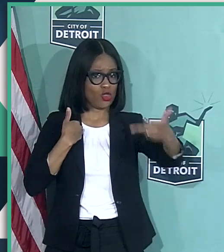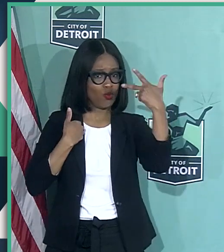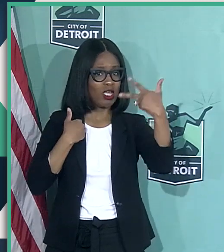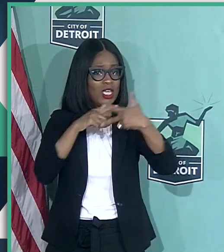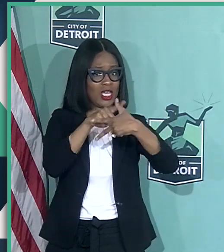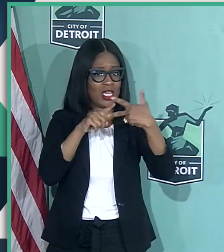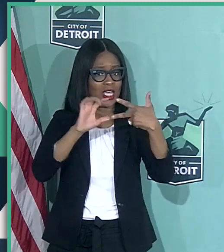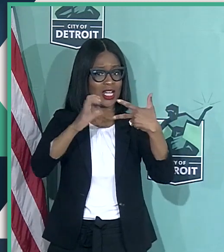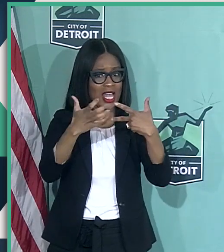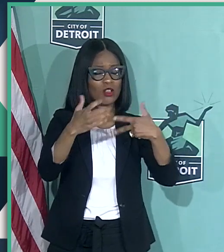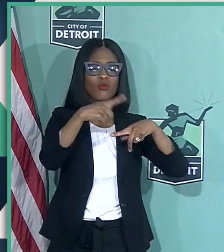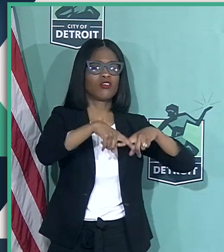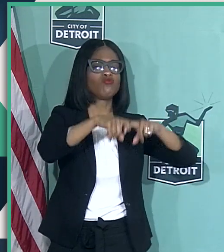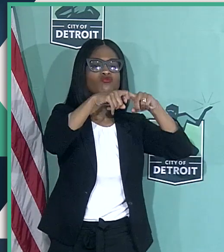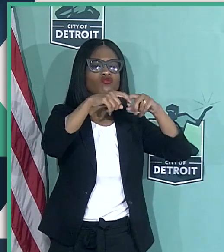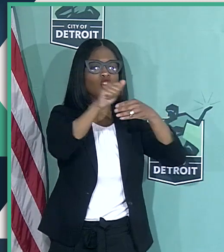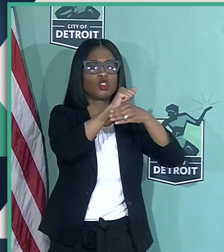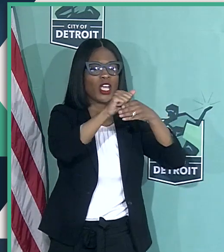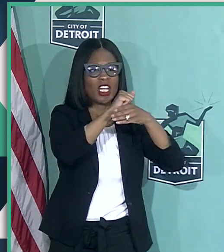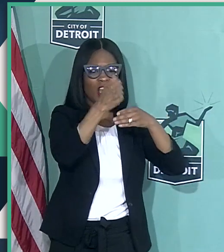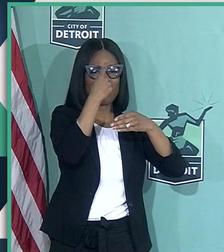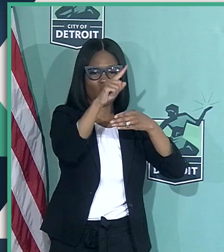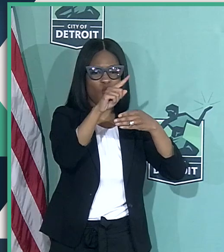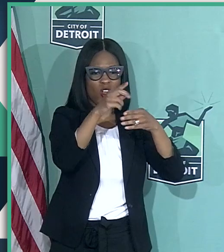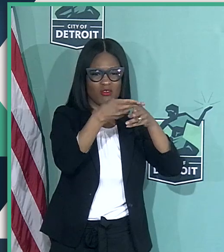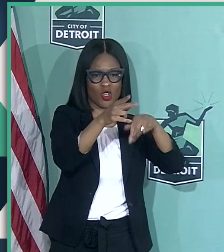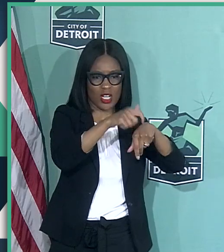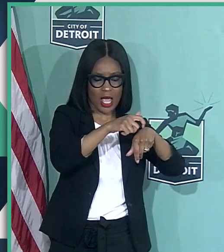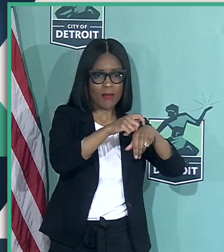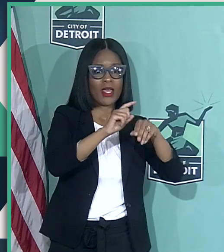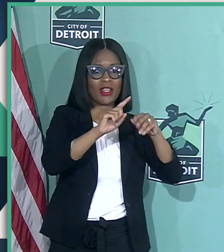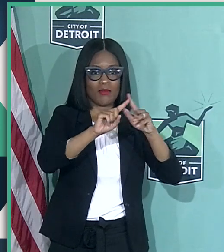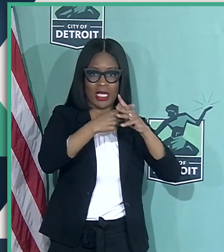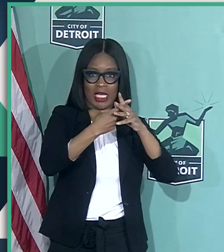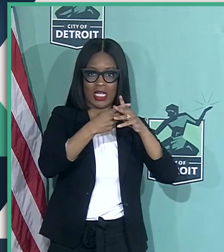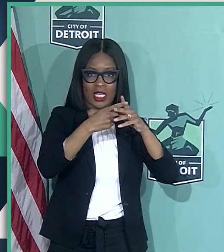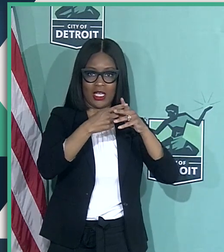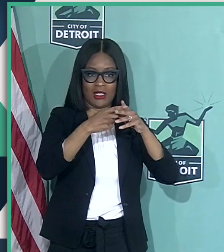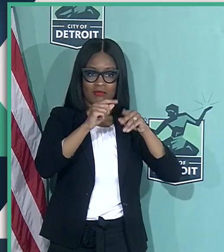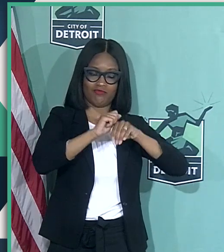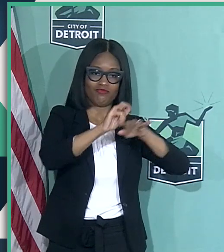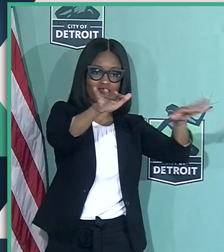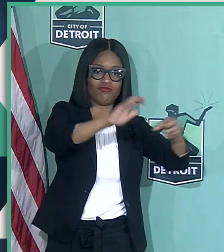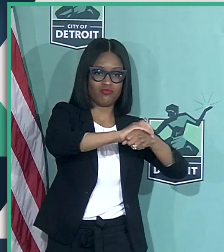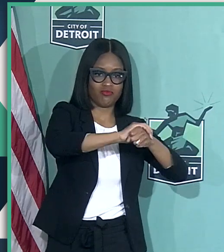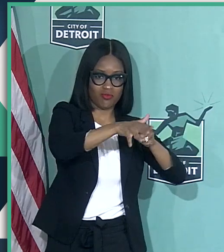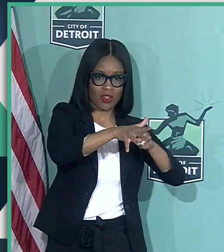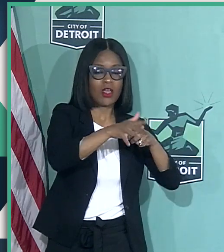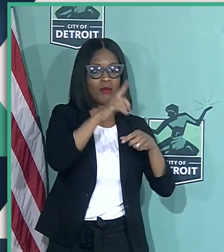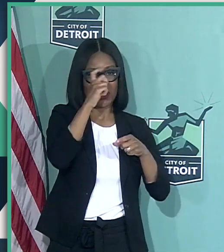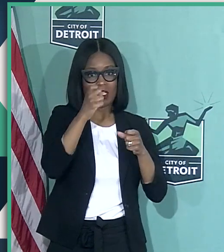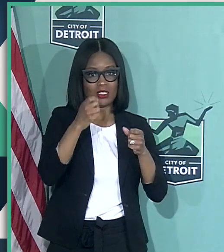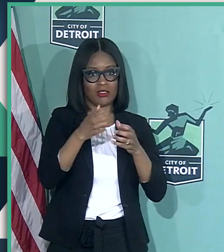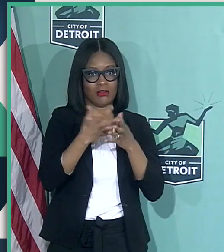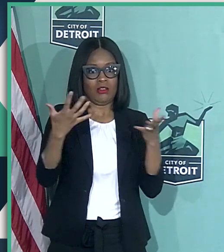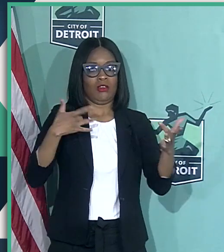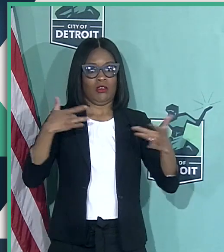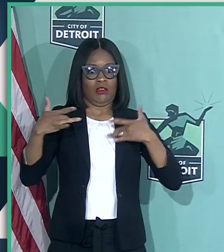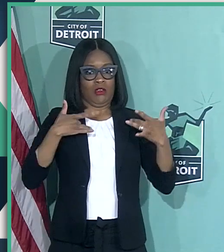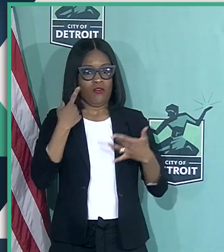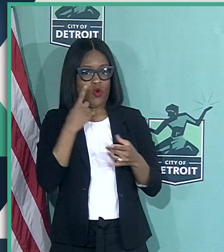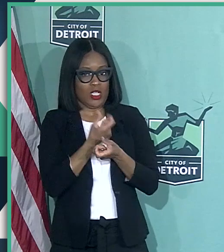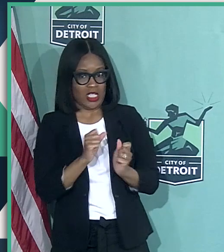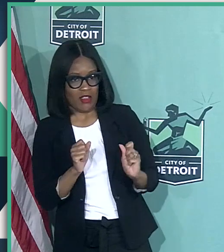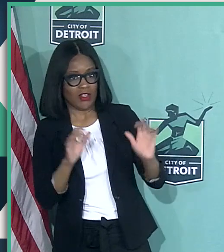suspended the training for a time. At the beginning of the pandemic, certainly we had a lot of concerns. When you look at